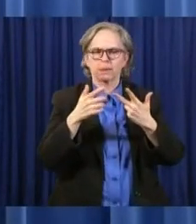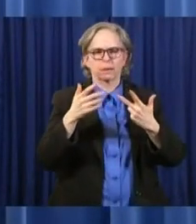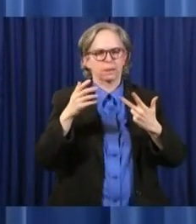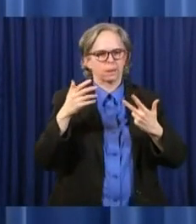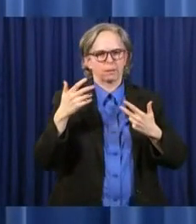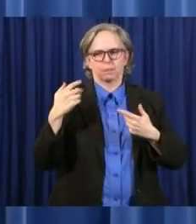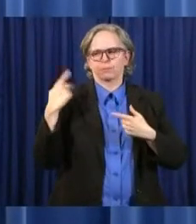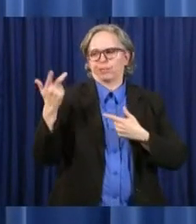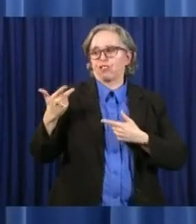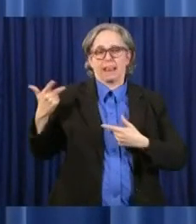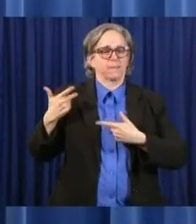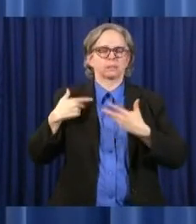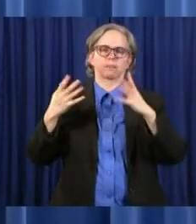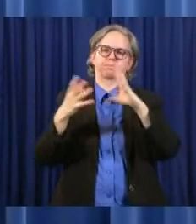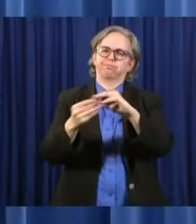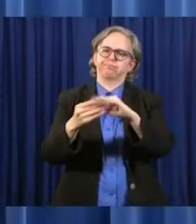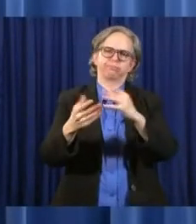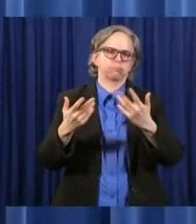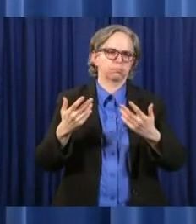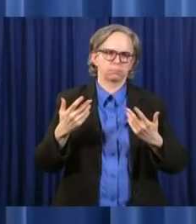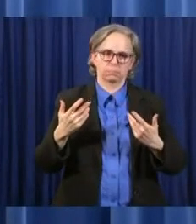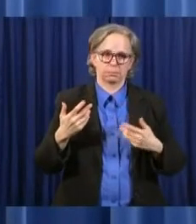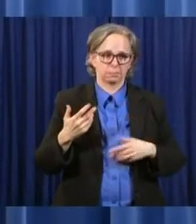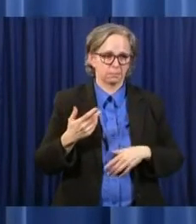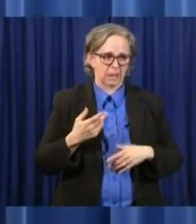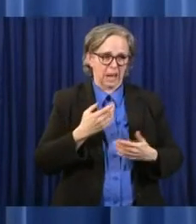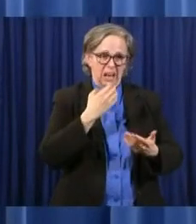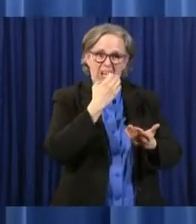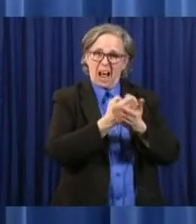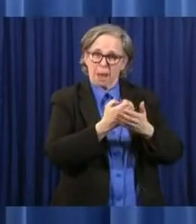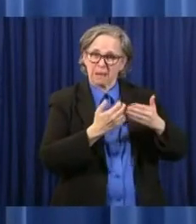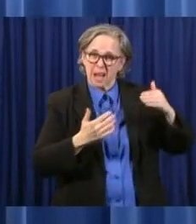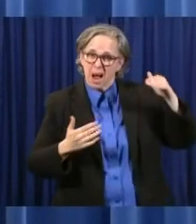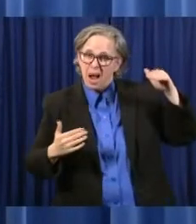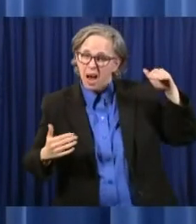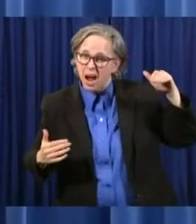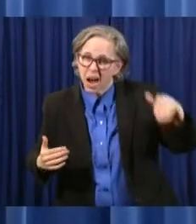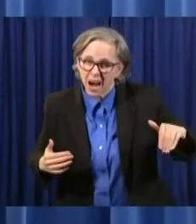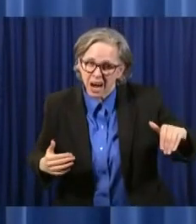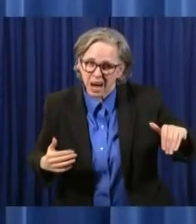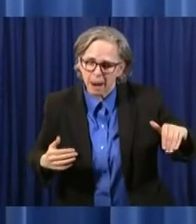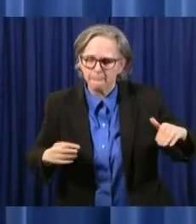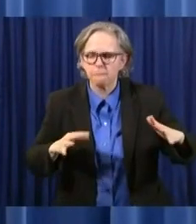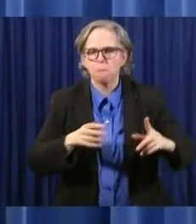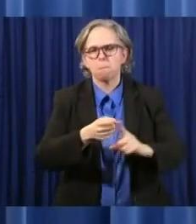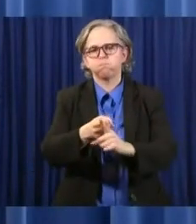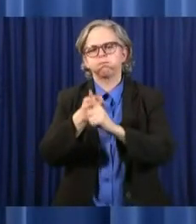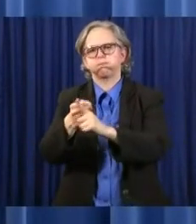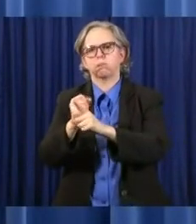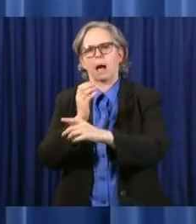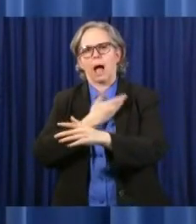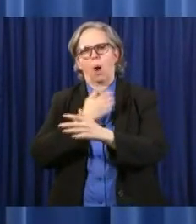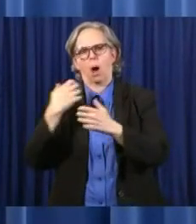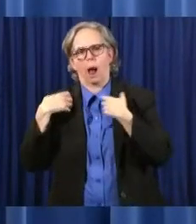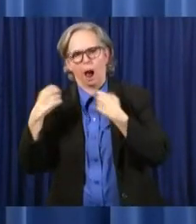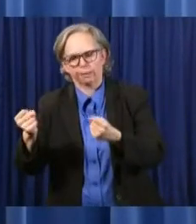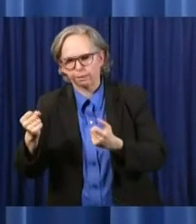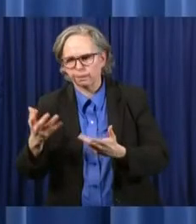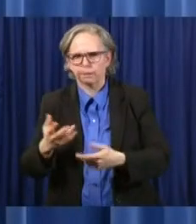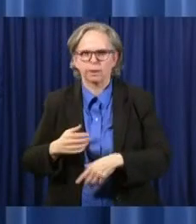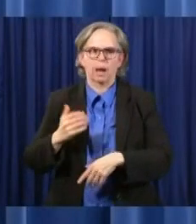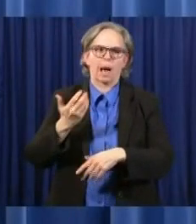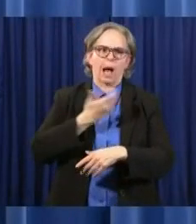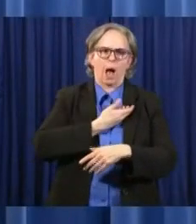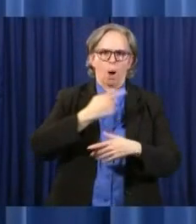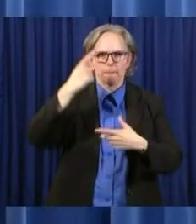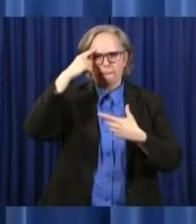So there's a big cost, not just economically, to a downturn in the economy, but you find that depression goes up,